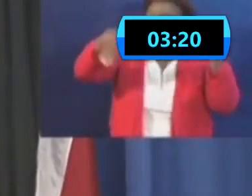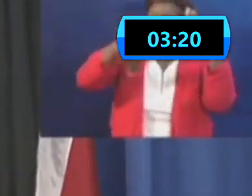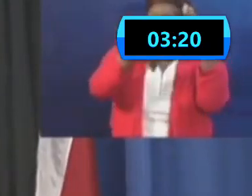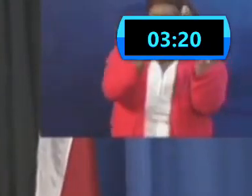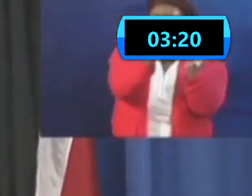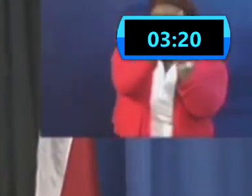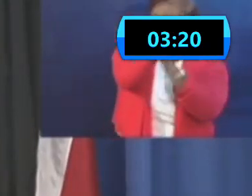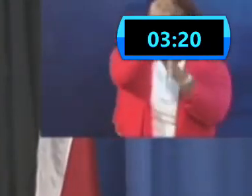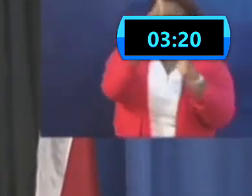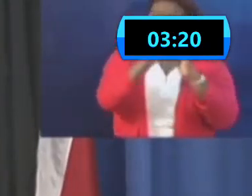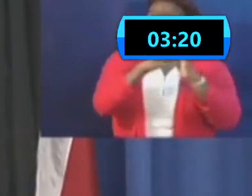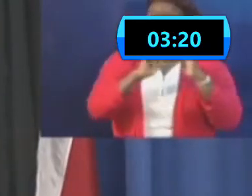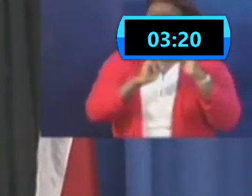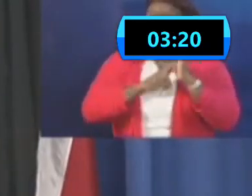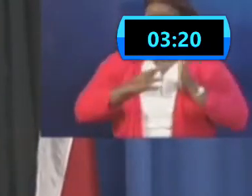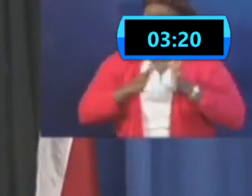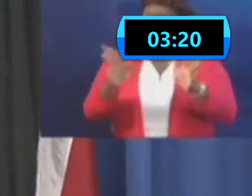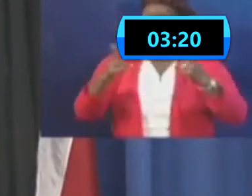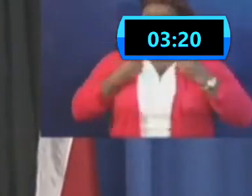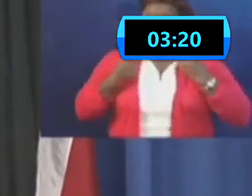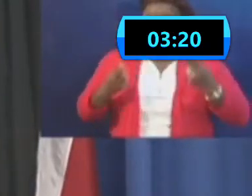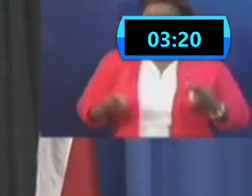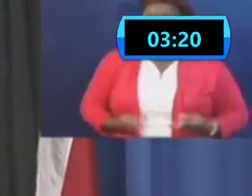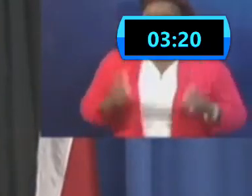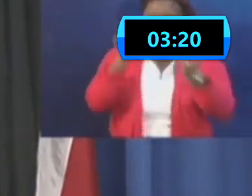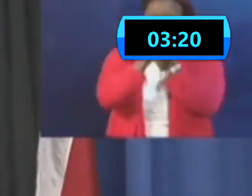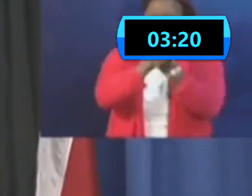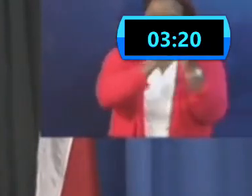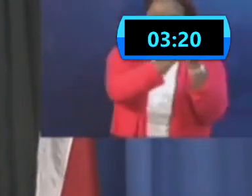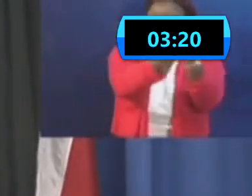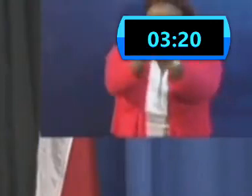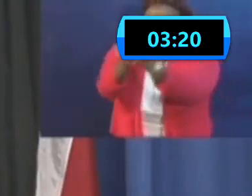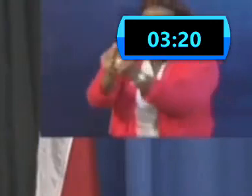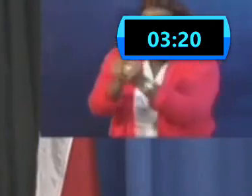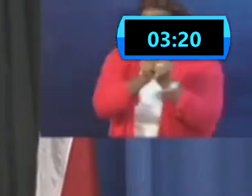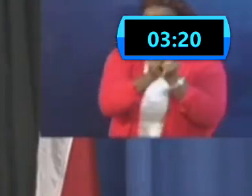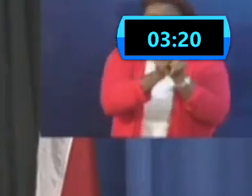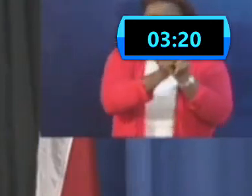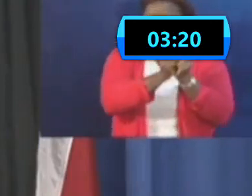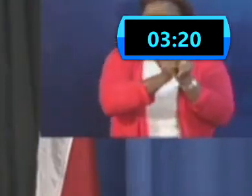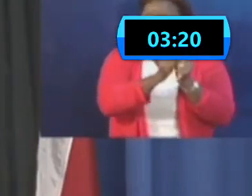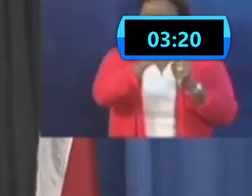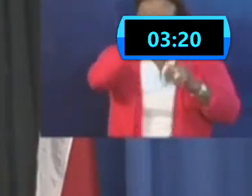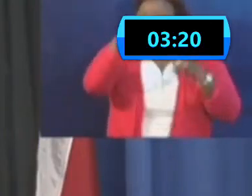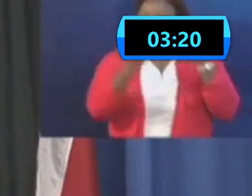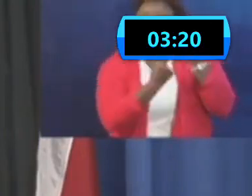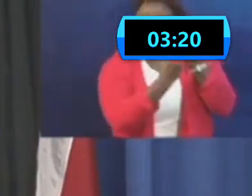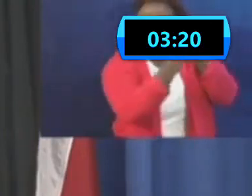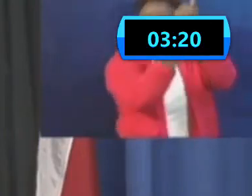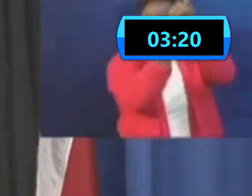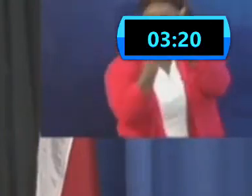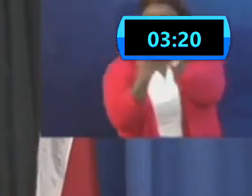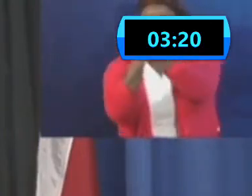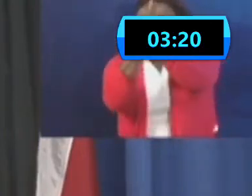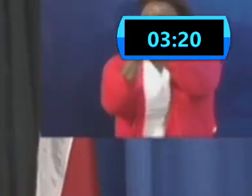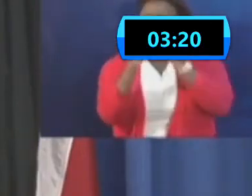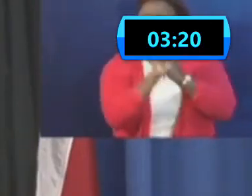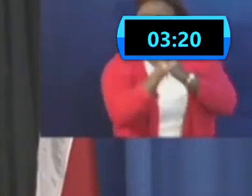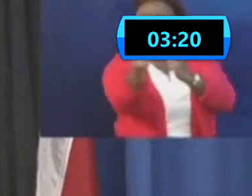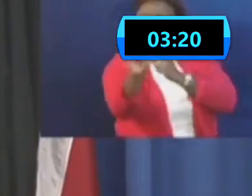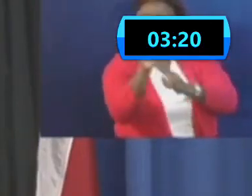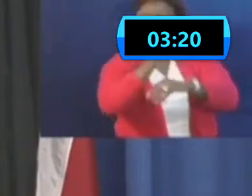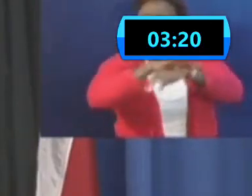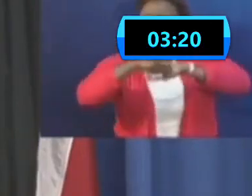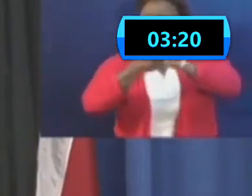have been saying all along, working in tandem, and they do work synergistically. So one supports the next. Social distancing, hand washing,